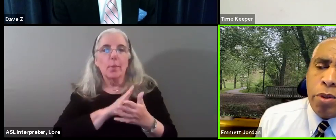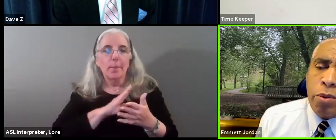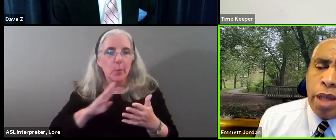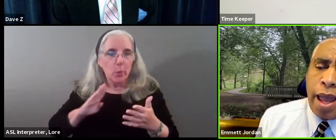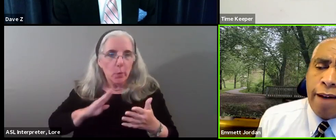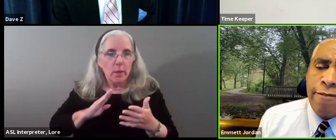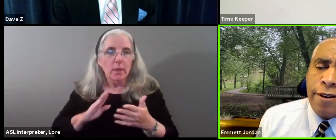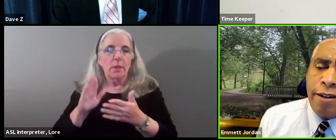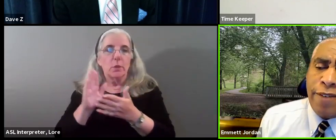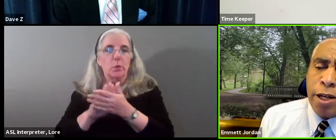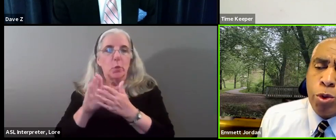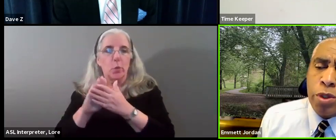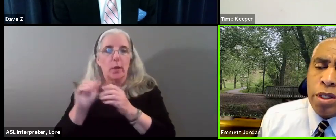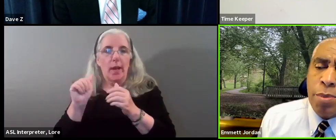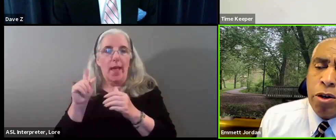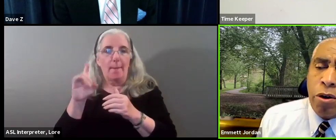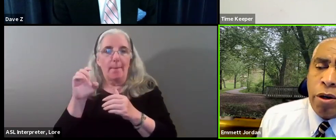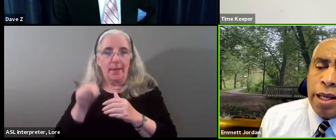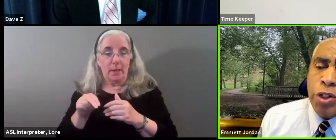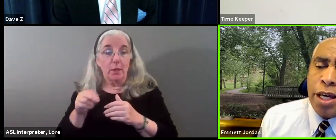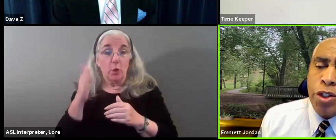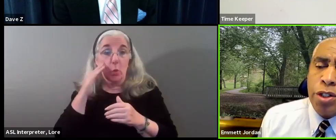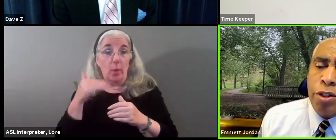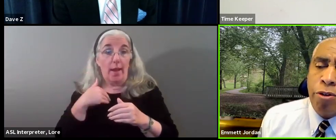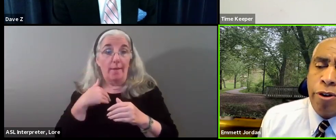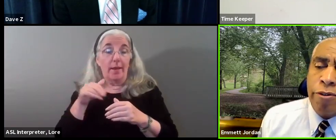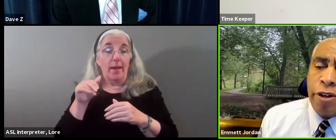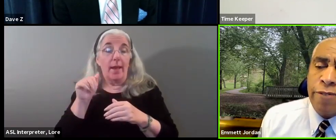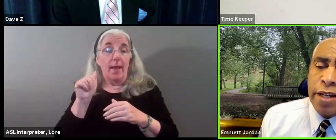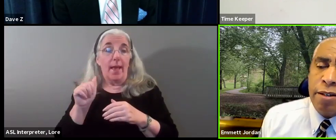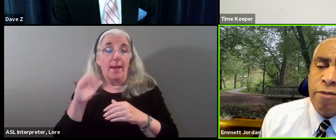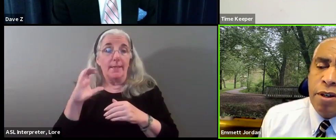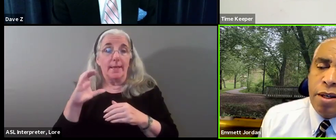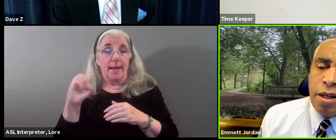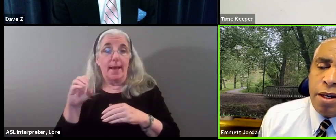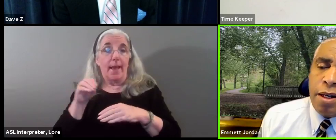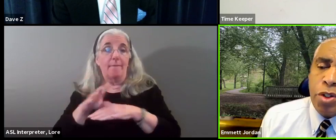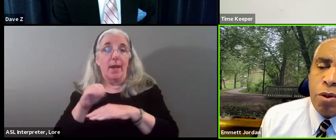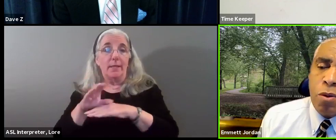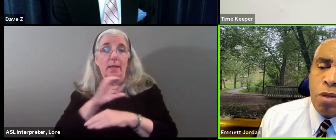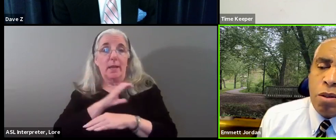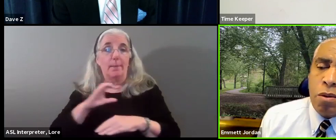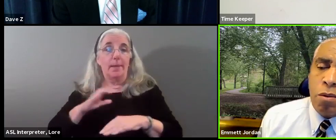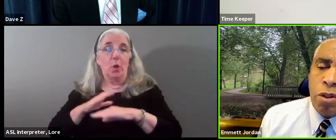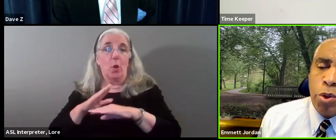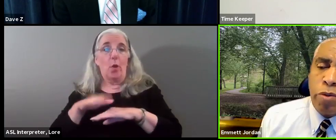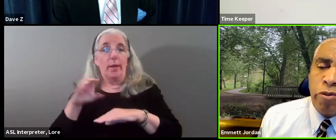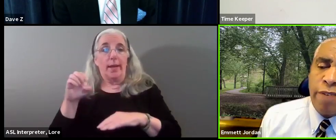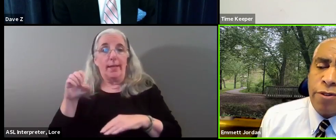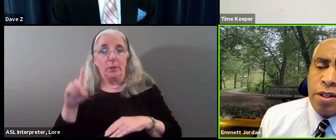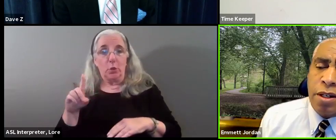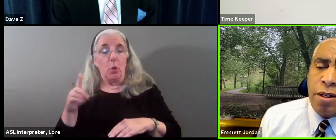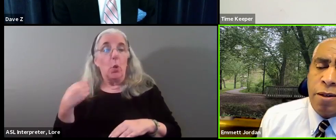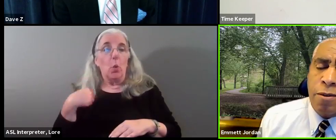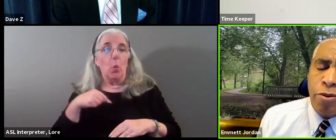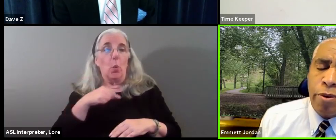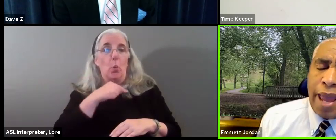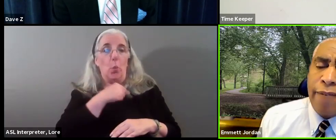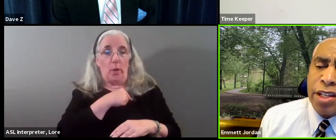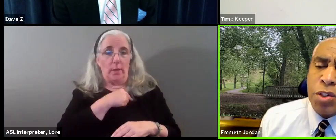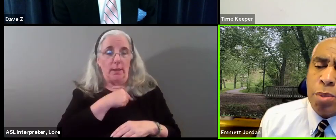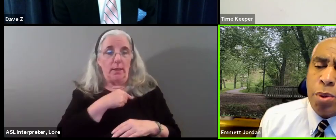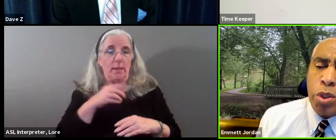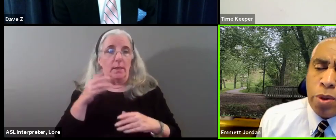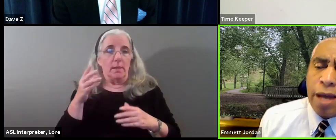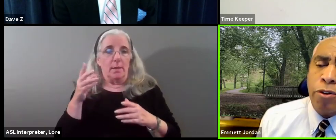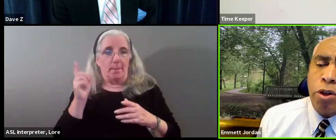You know, we have an advisory committee on education and they're very, very effective. So we were sort of left through